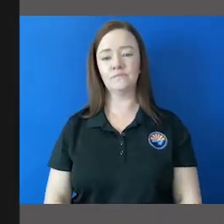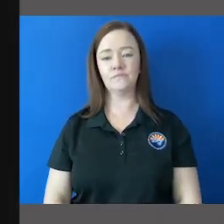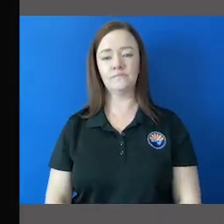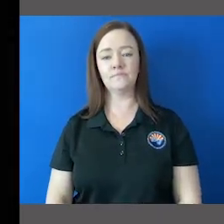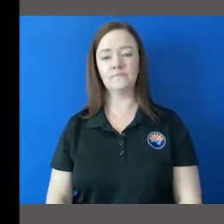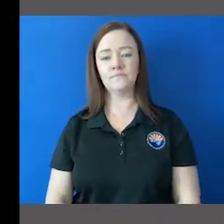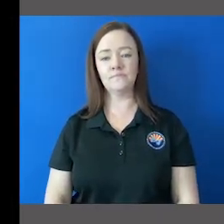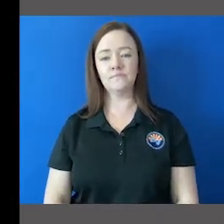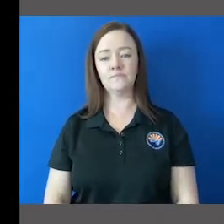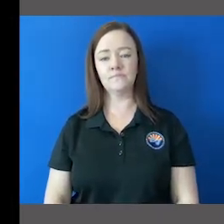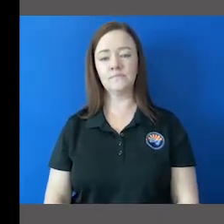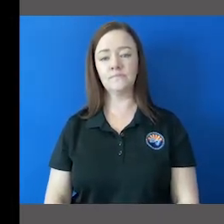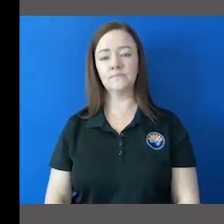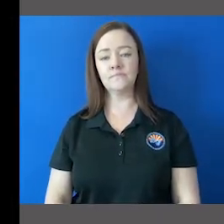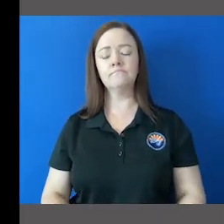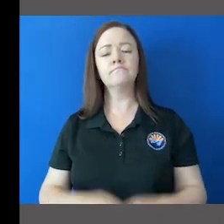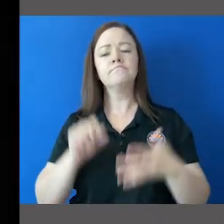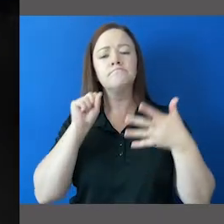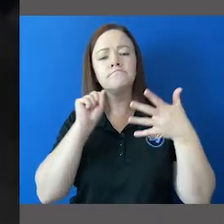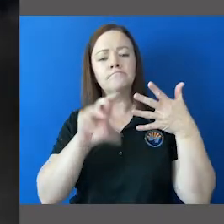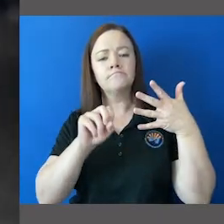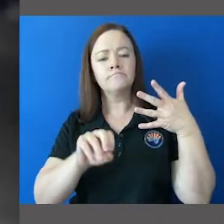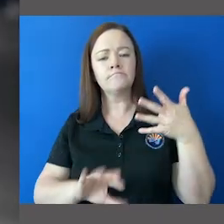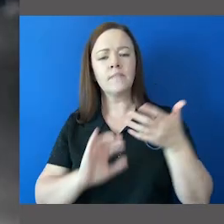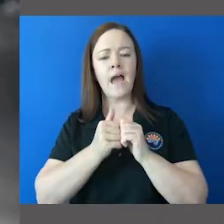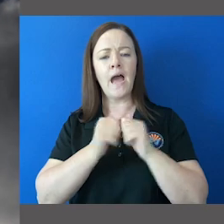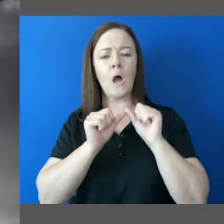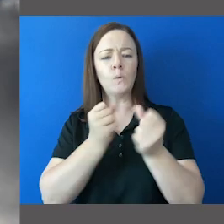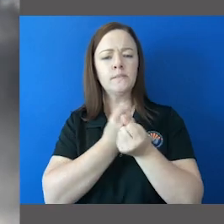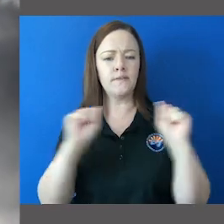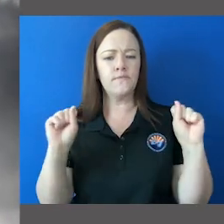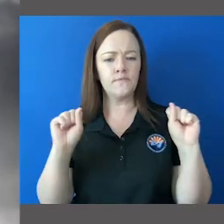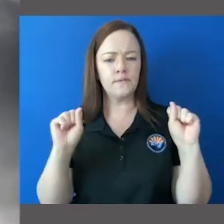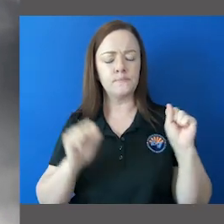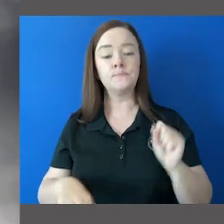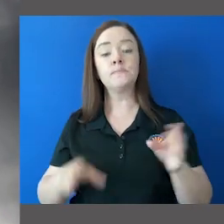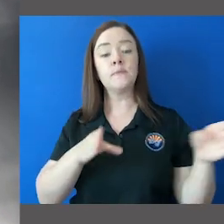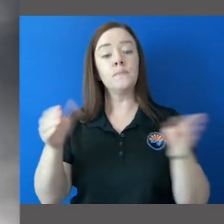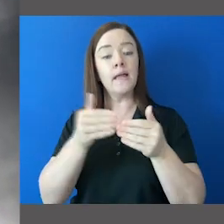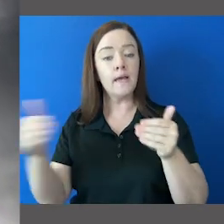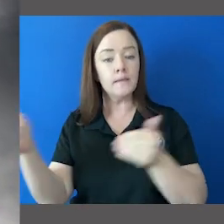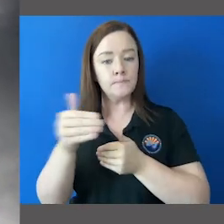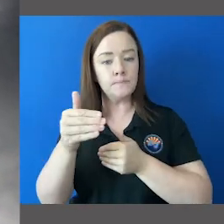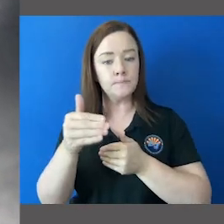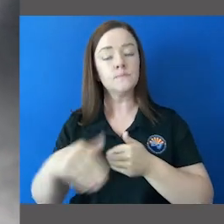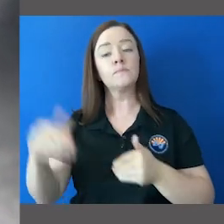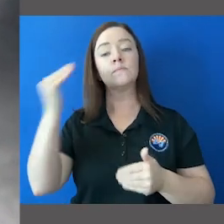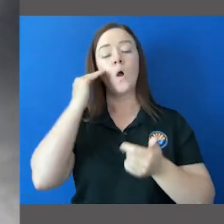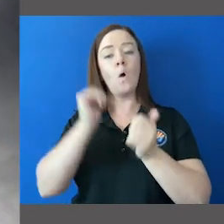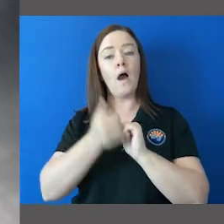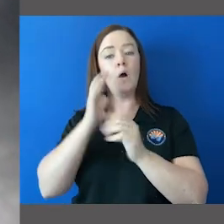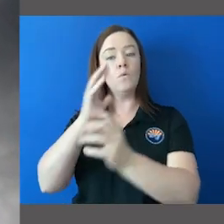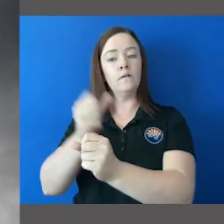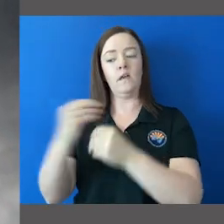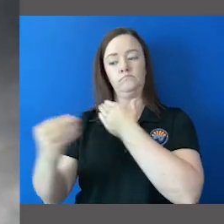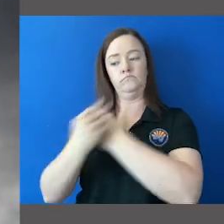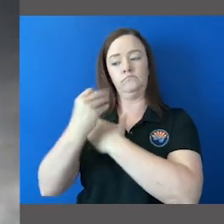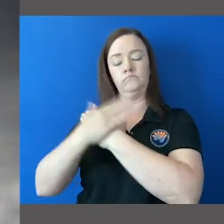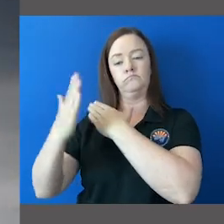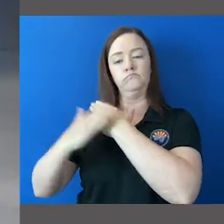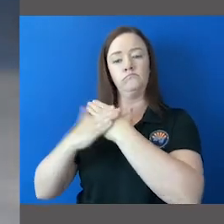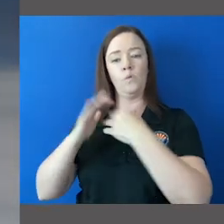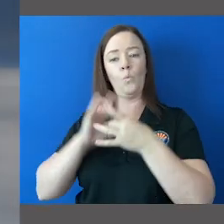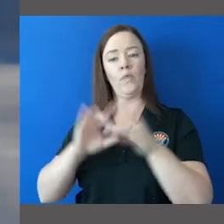baseball so here's what we can all do to stay safe plan ahead have a way to get weather information